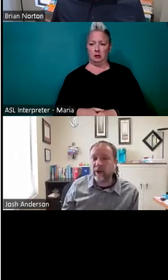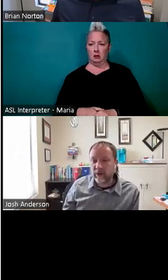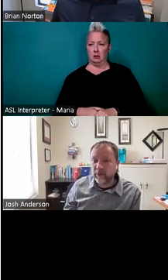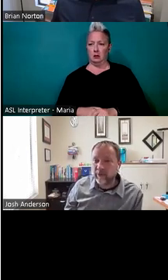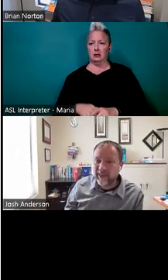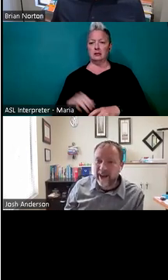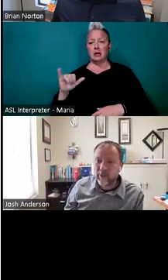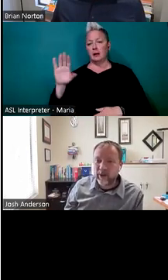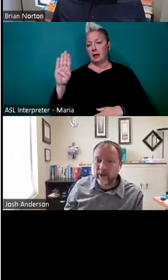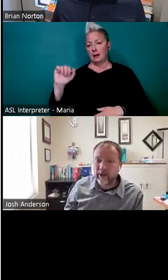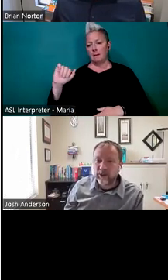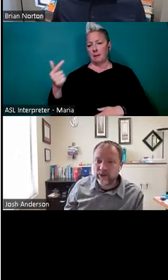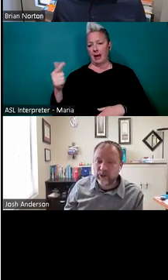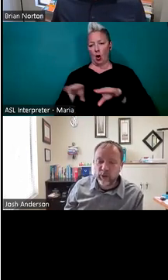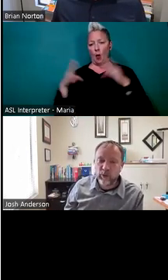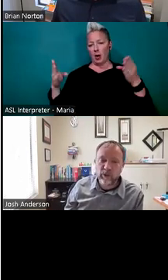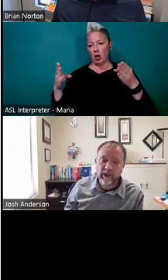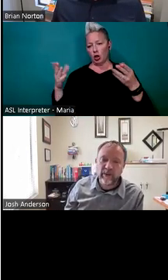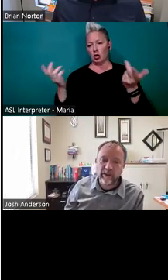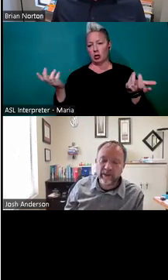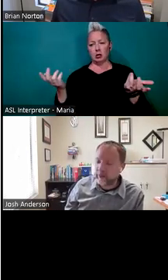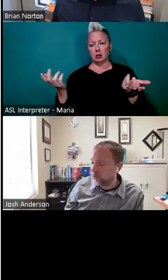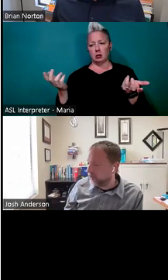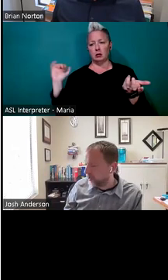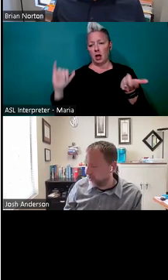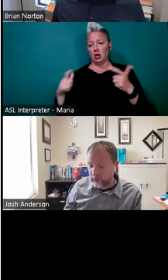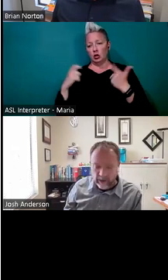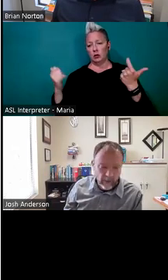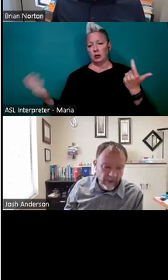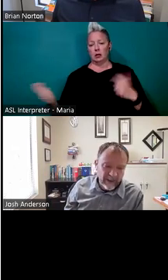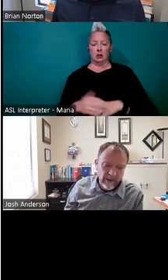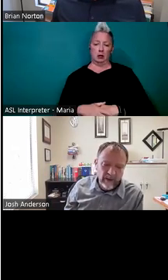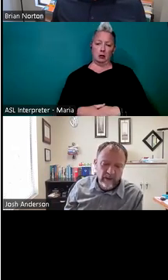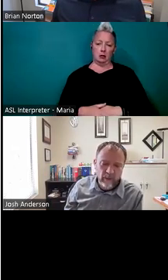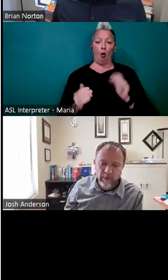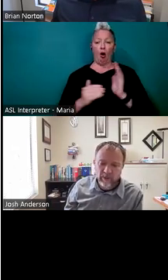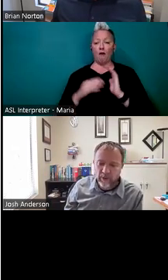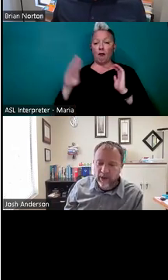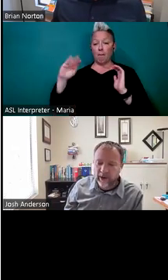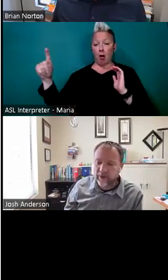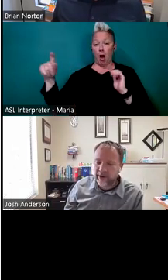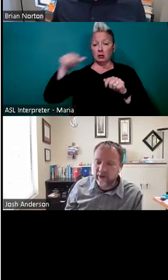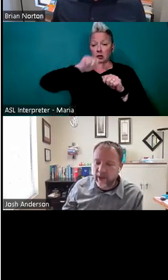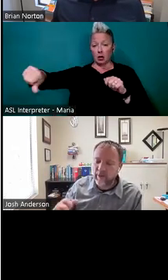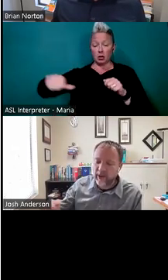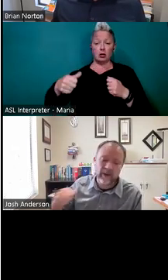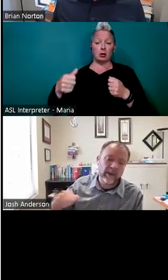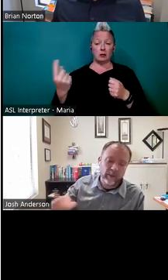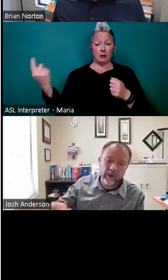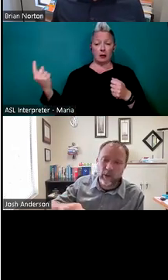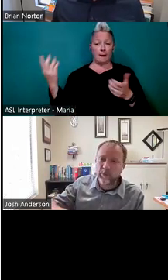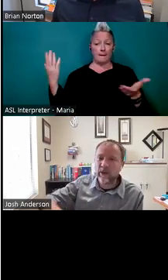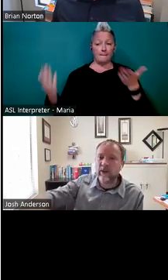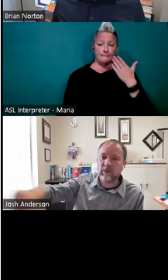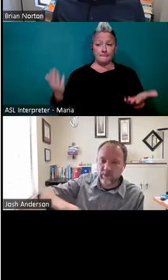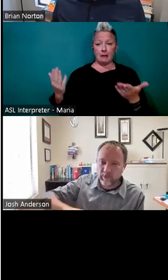bag opener. Sometimes that can be just a huge thing. A lot of times, you know, you're using a box cutter or maybe some other kind of device and that might not be